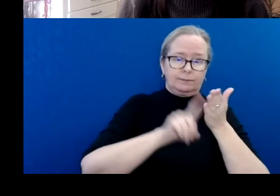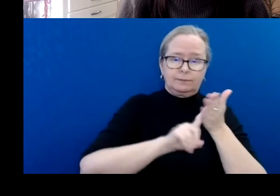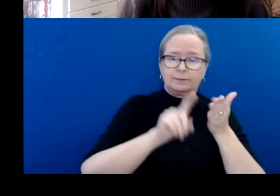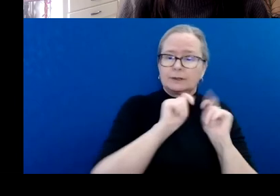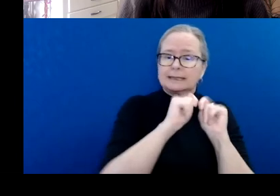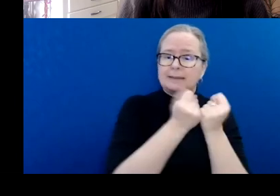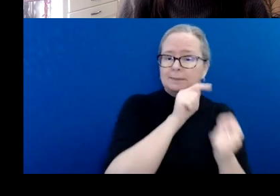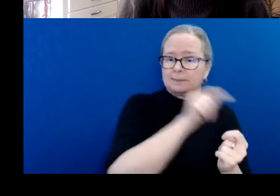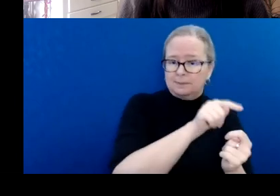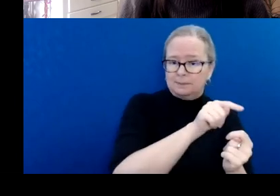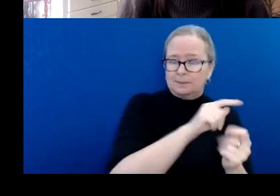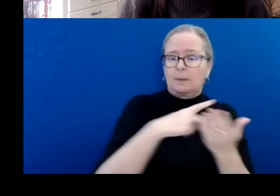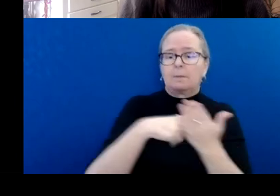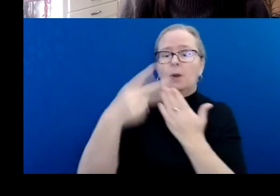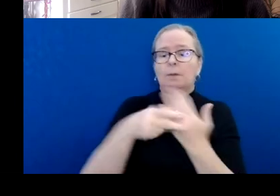Calgary Arts Development.